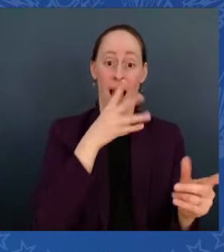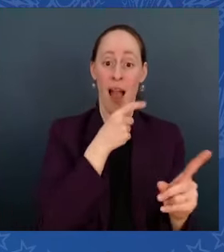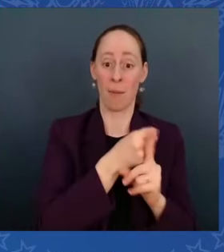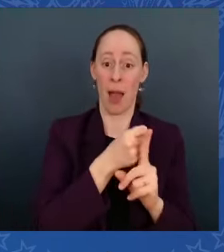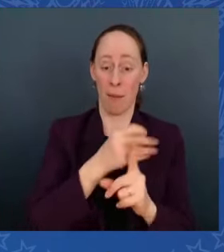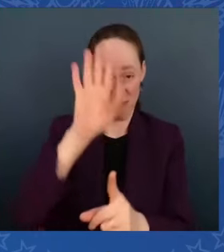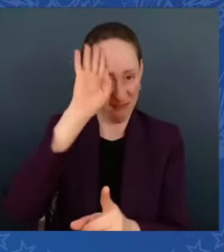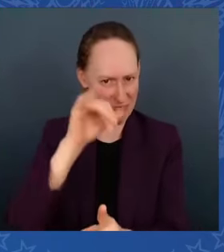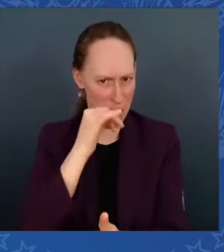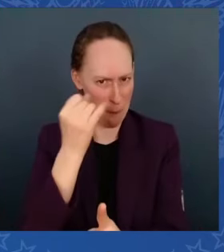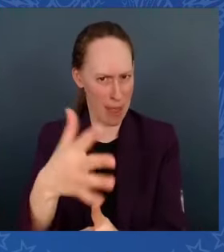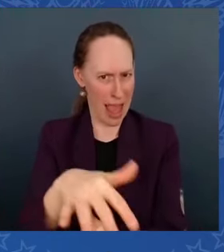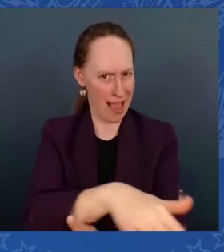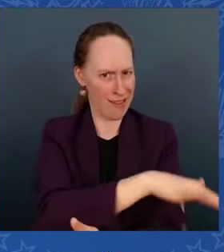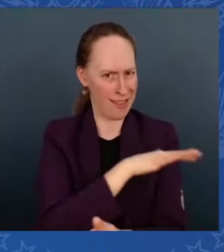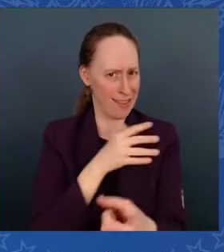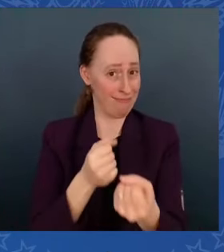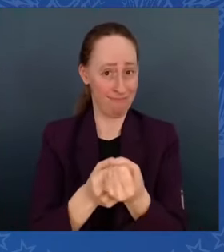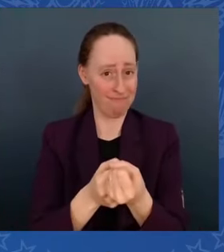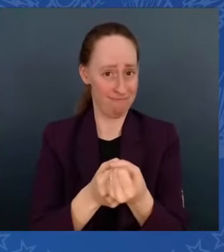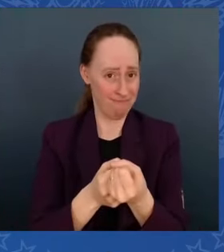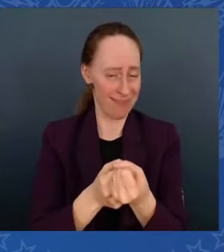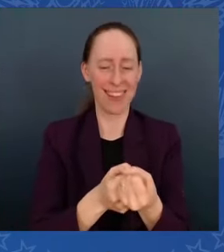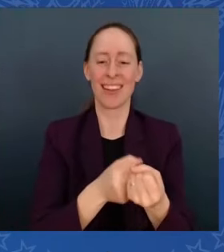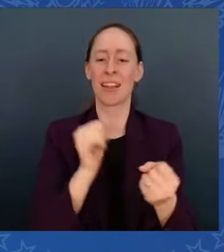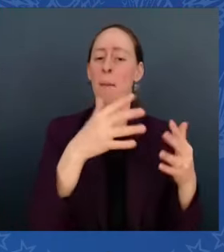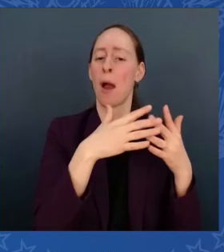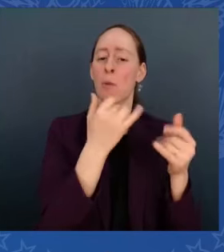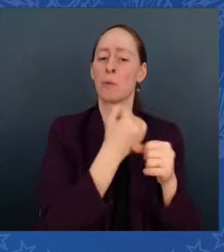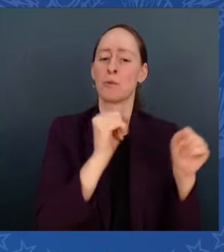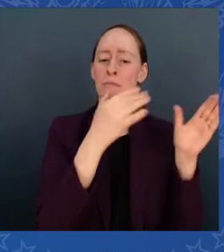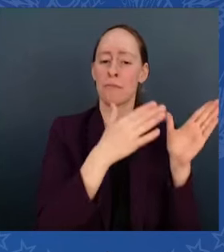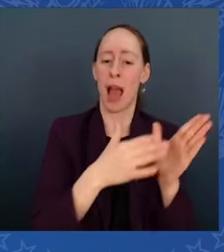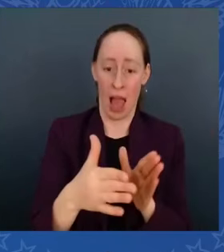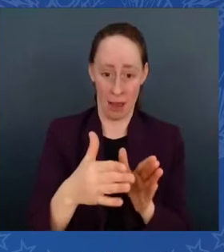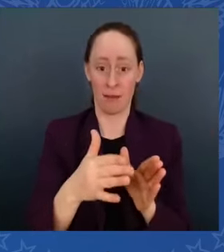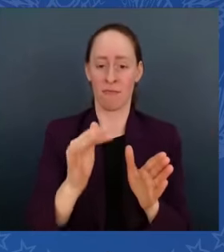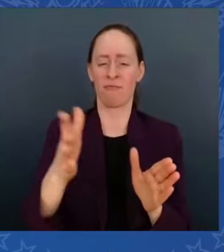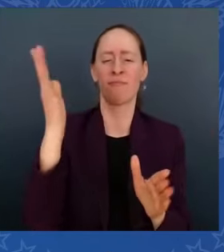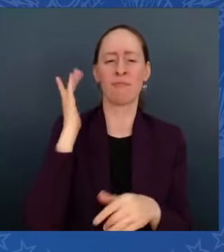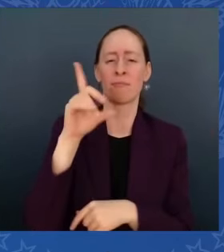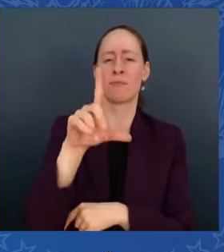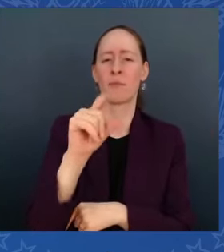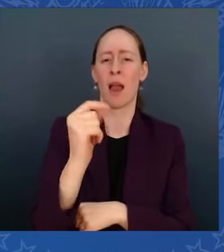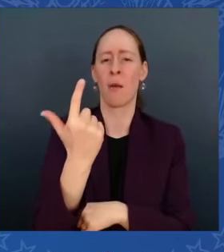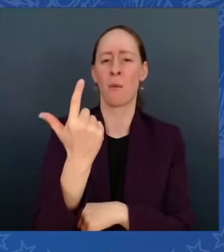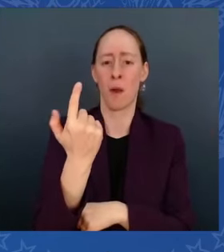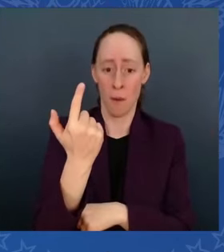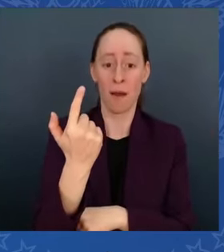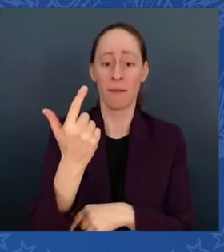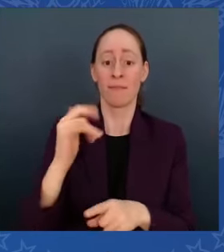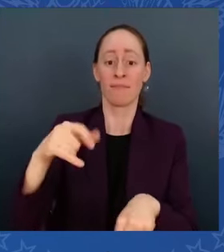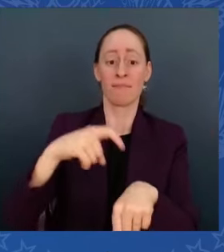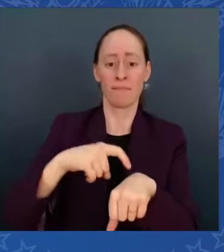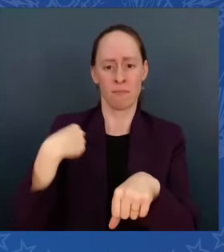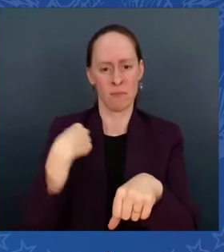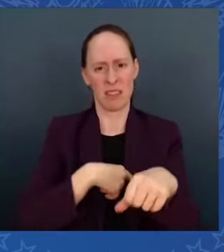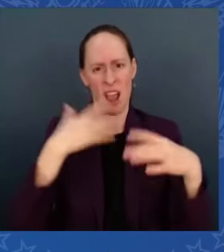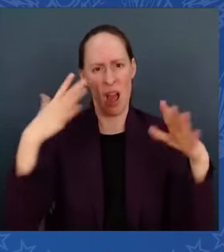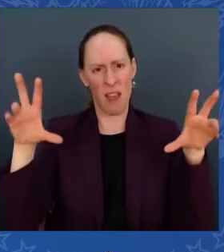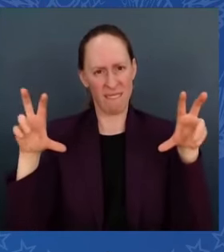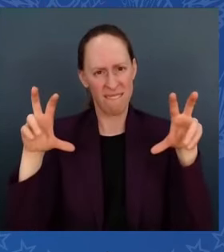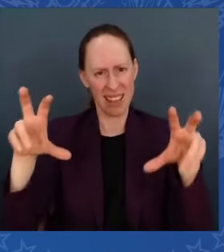March of 2021, we provided North Carolina with historic investments in clean water money. Governor Cooper